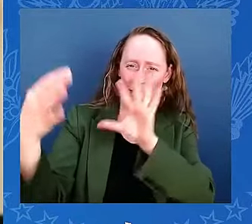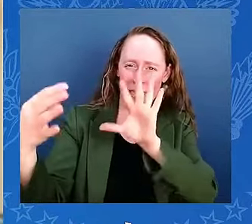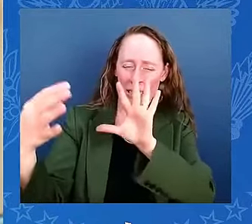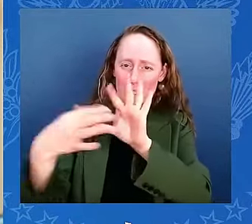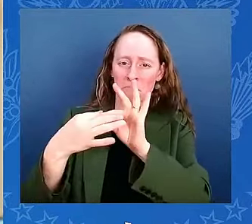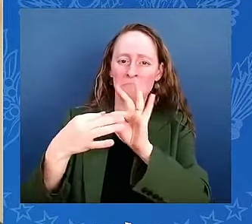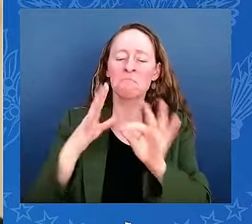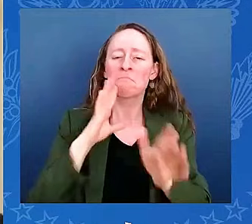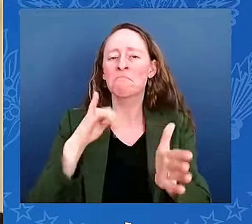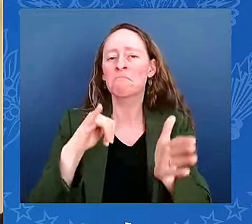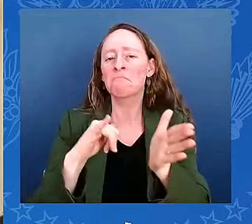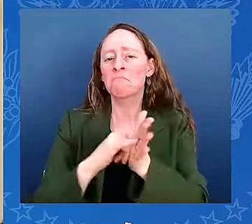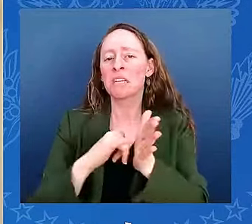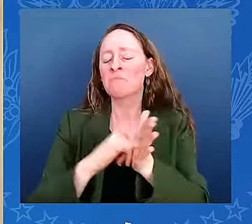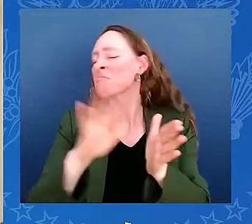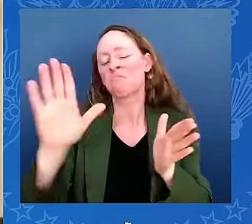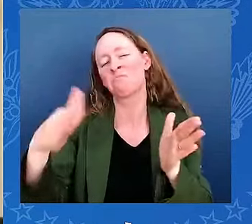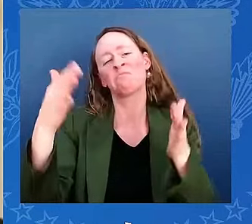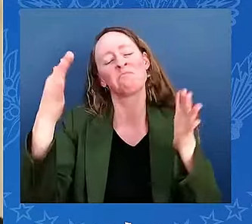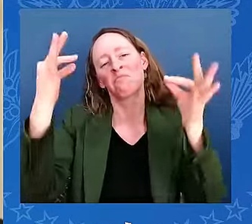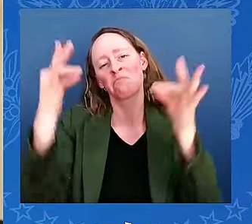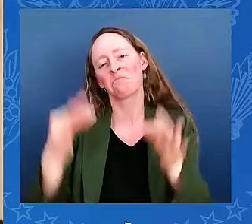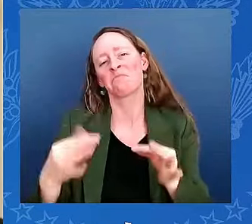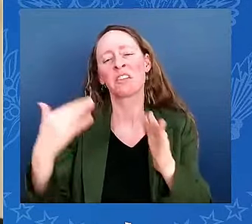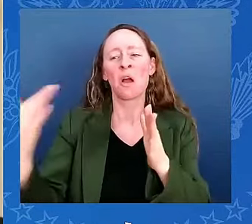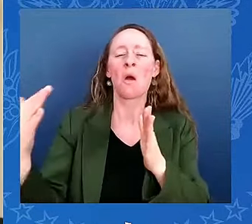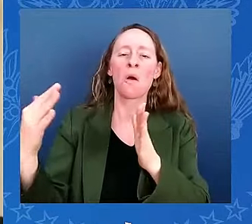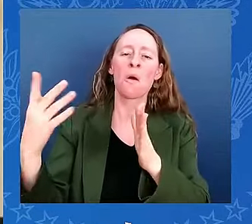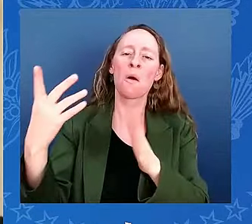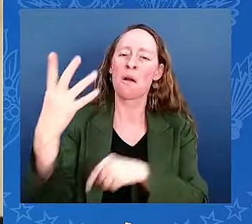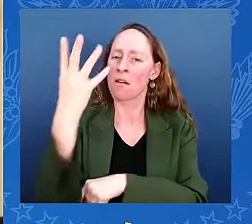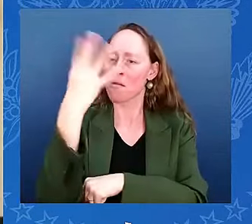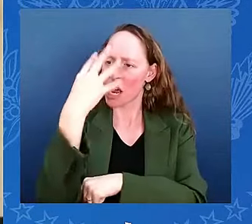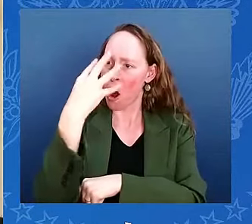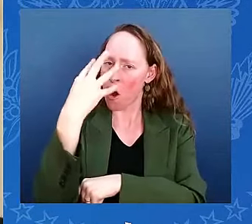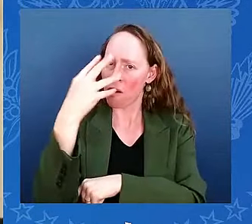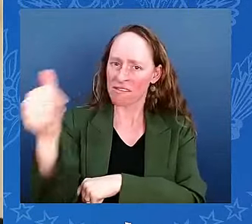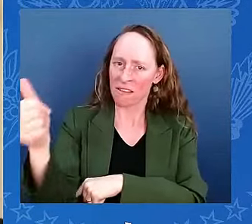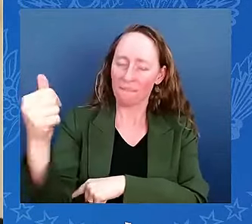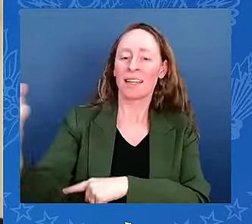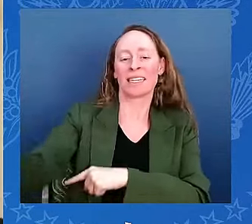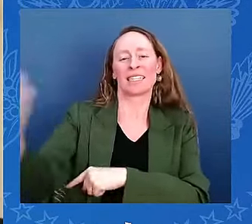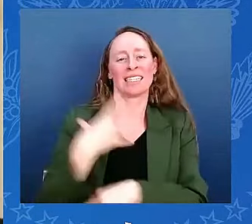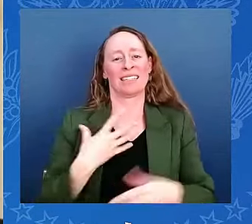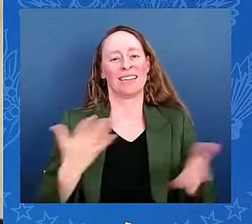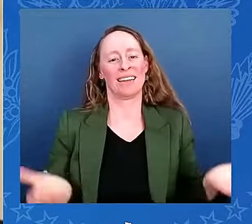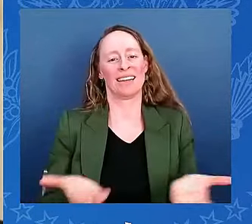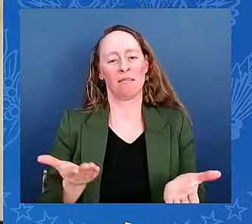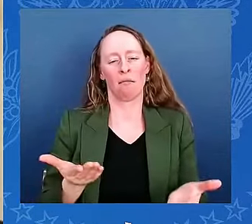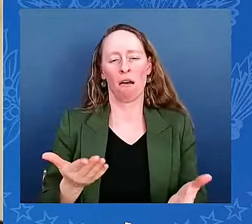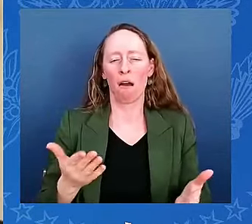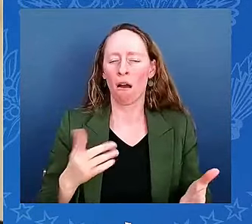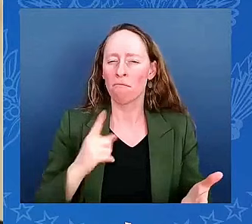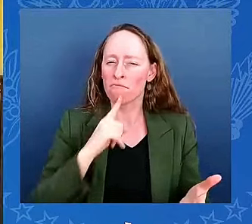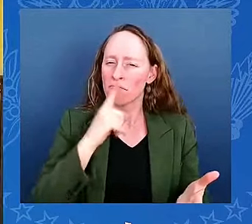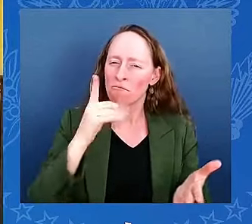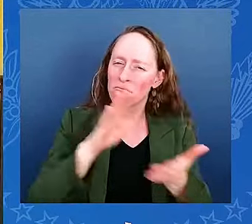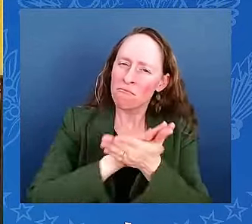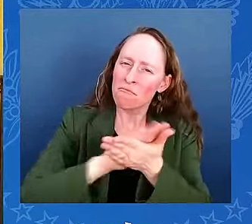You watch the video and you see NASA's mesmerizing images of Earth, you notice something simple and profound.